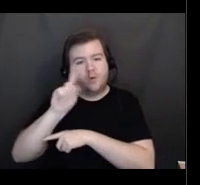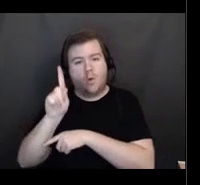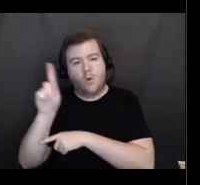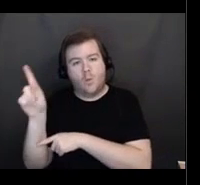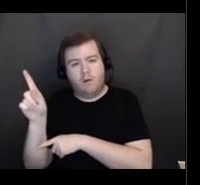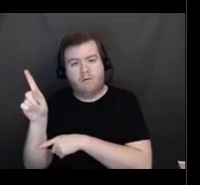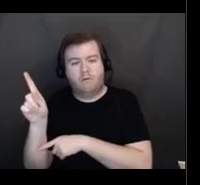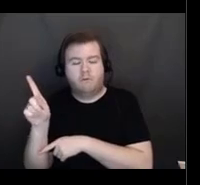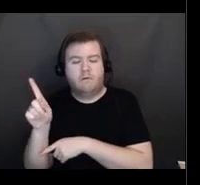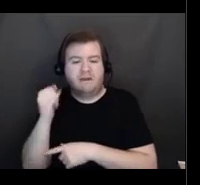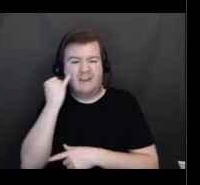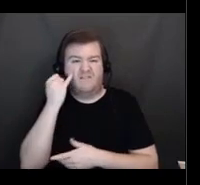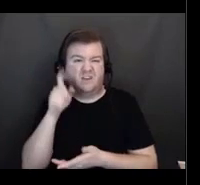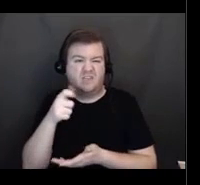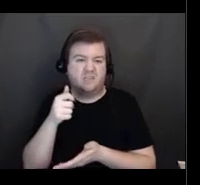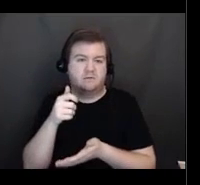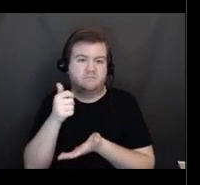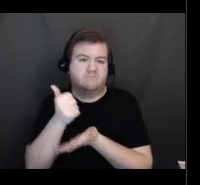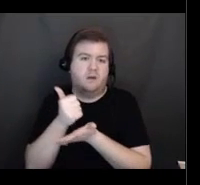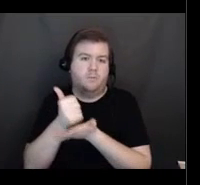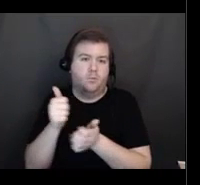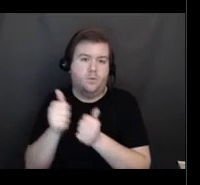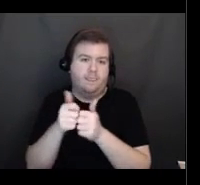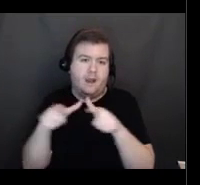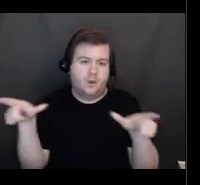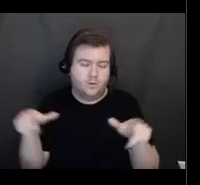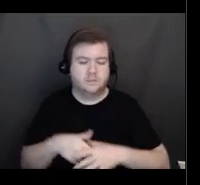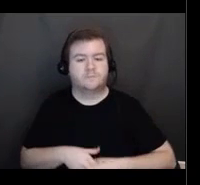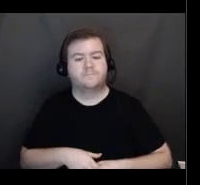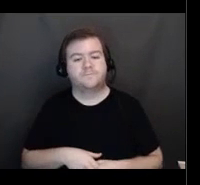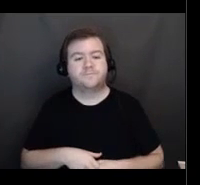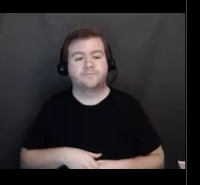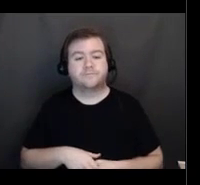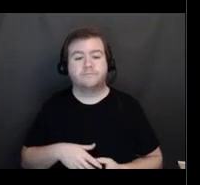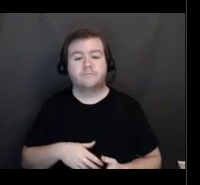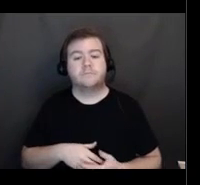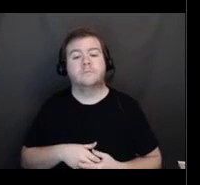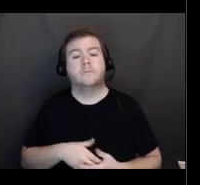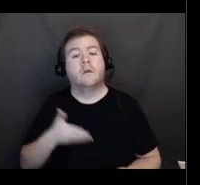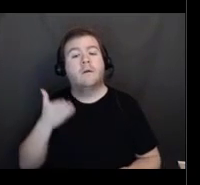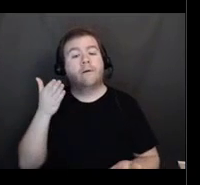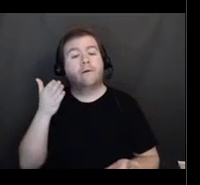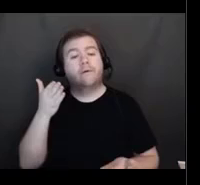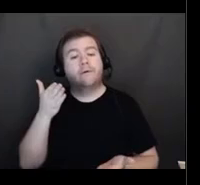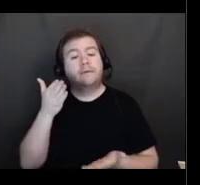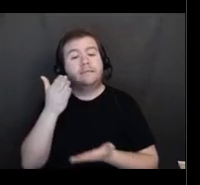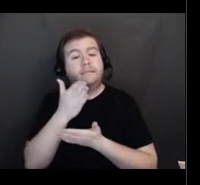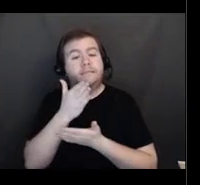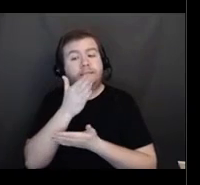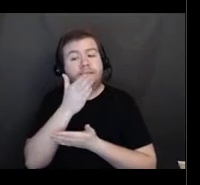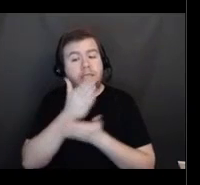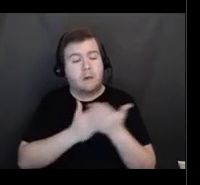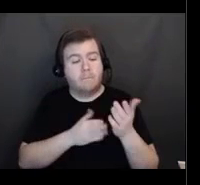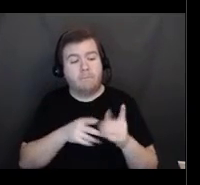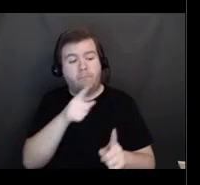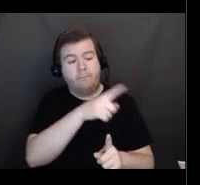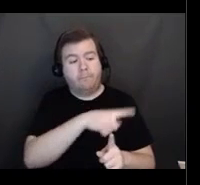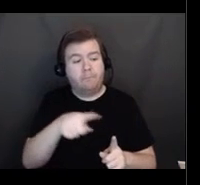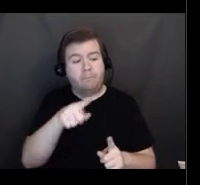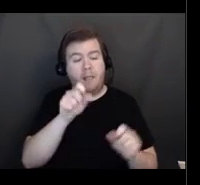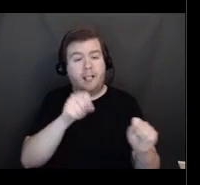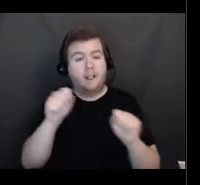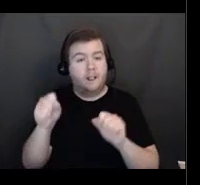eligible recipients will be directed to call the VAL from their listing of their chosen provider on the Connecticut